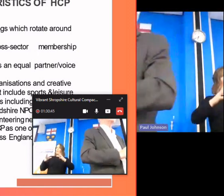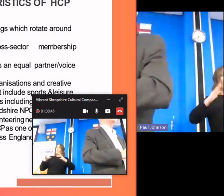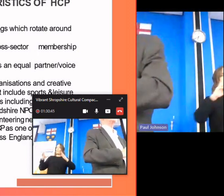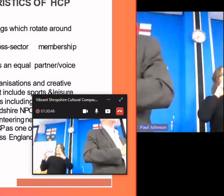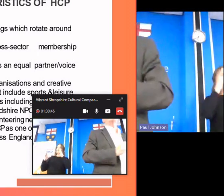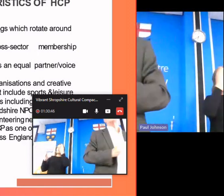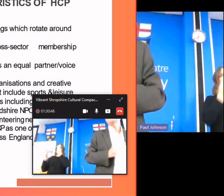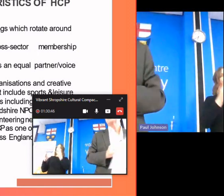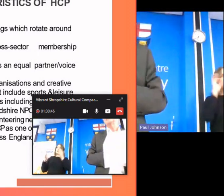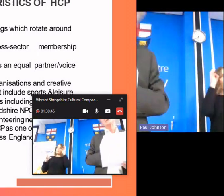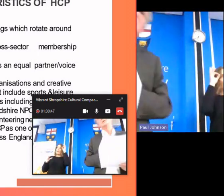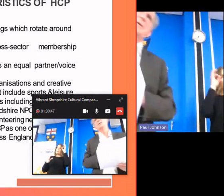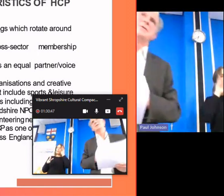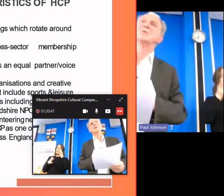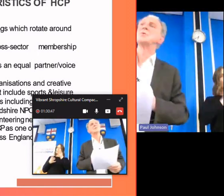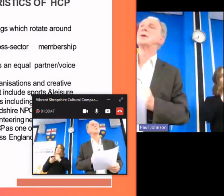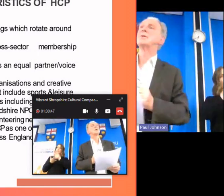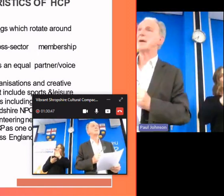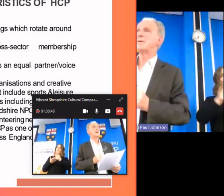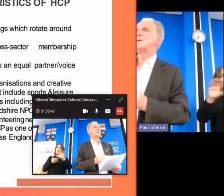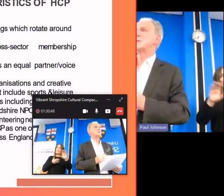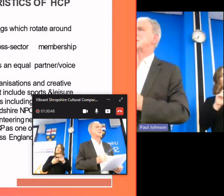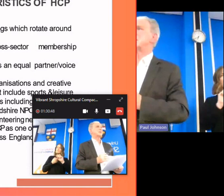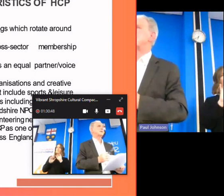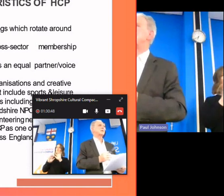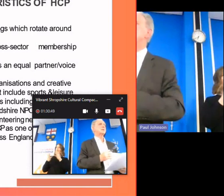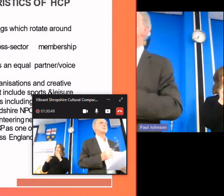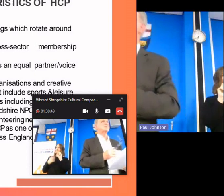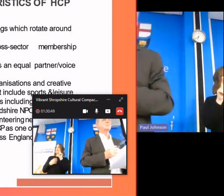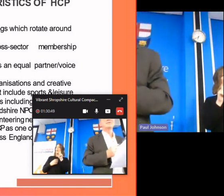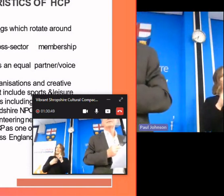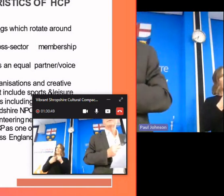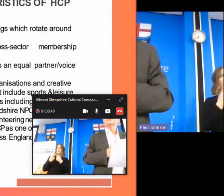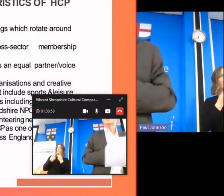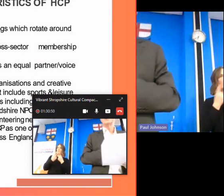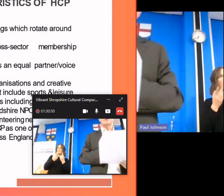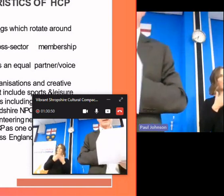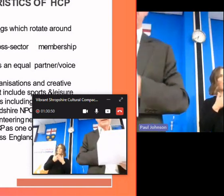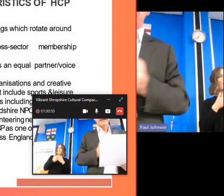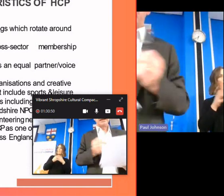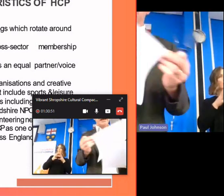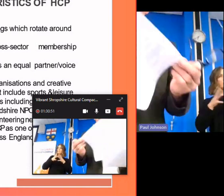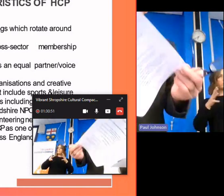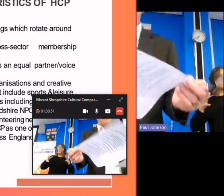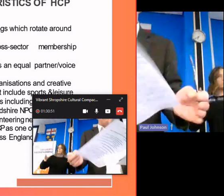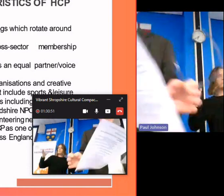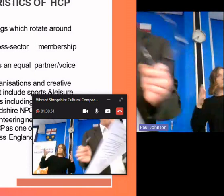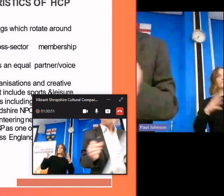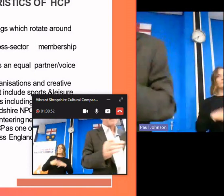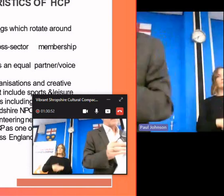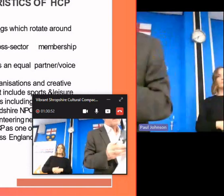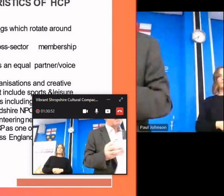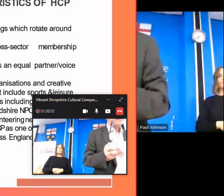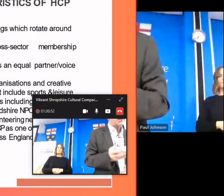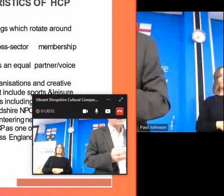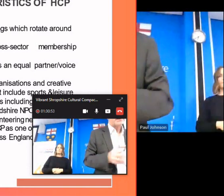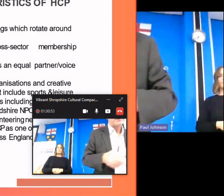just uh looking to invest in 10 or 12 others that are some moving forward as well um